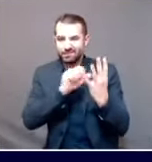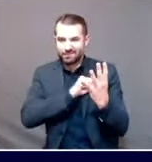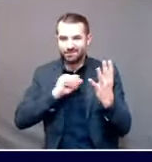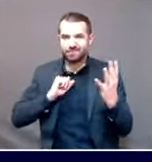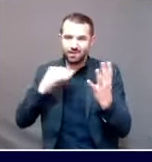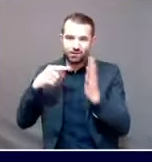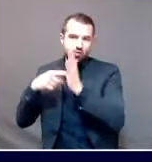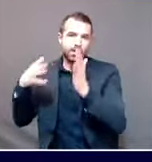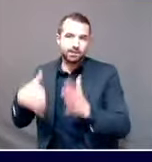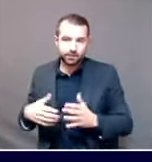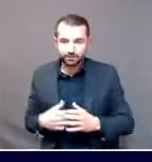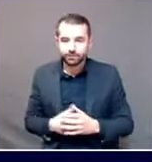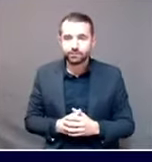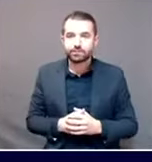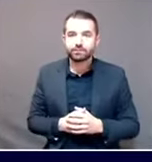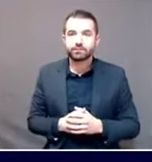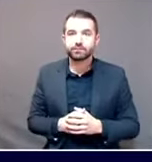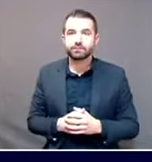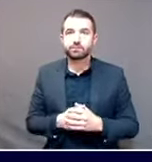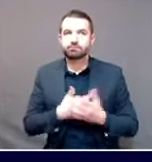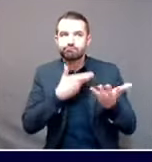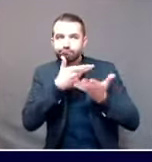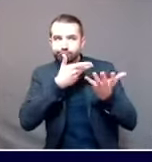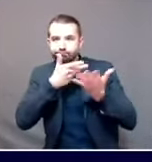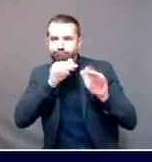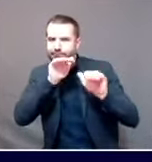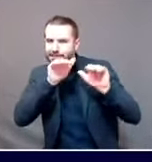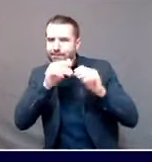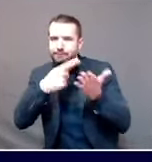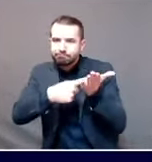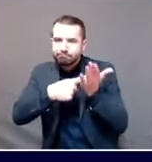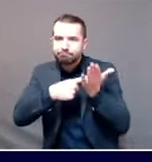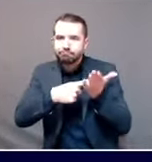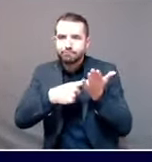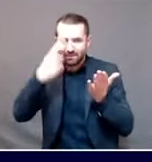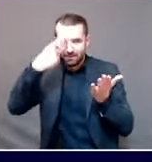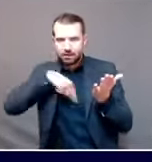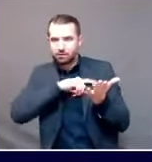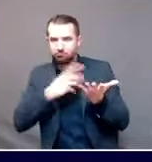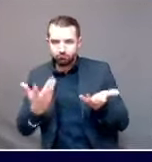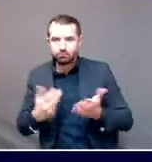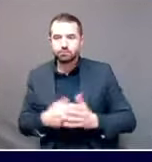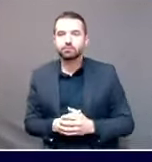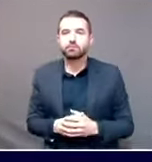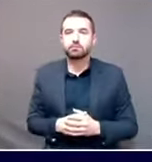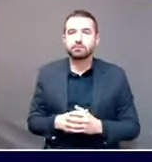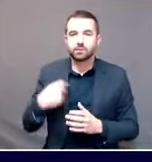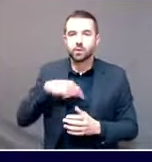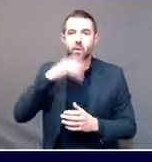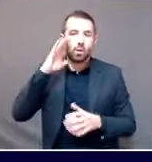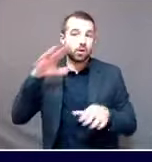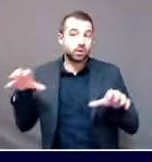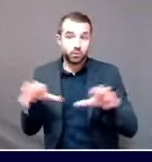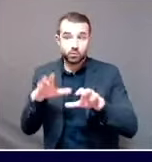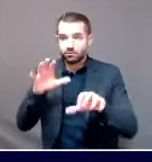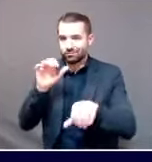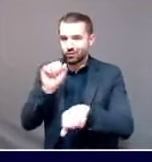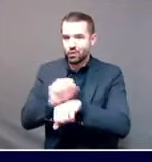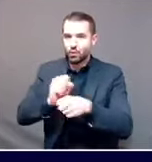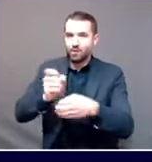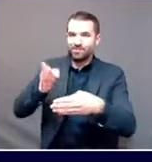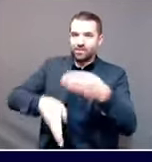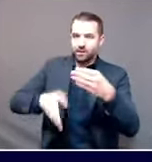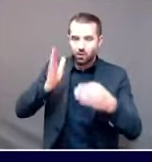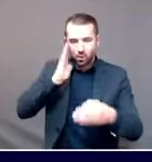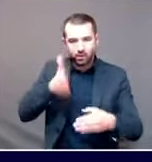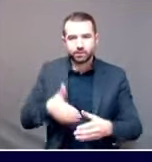for states to administer the vaccine. But again, we'll we'll do what we need to do regardless. Thank you. And I have one more question,